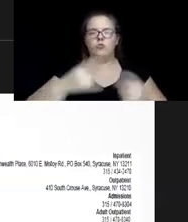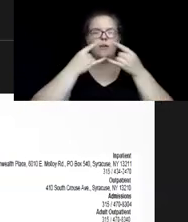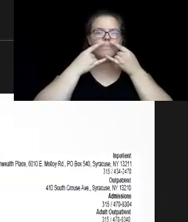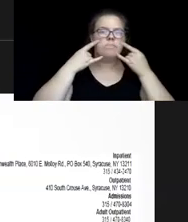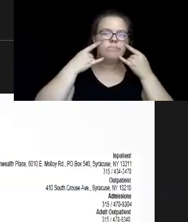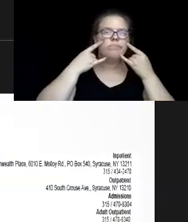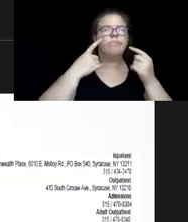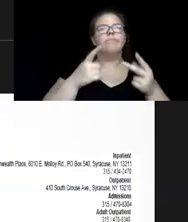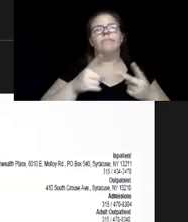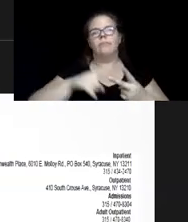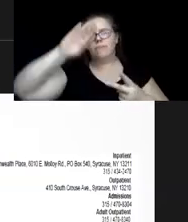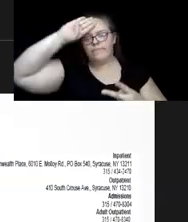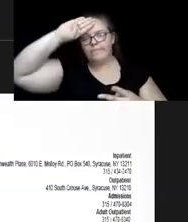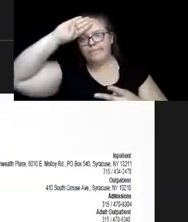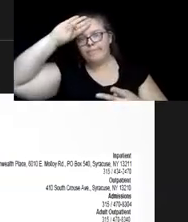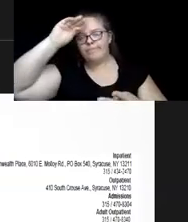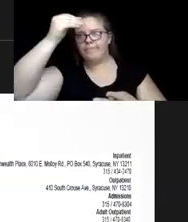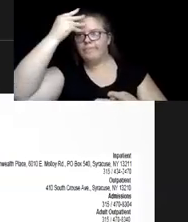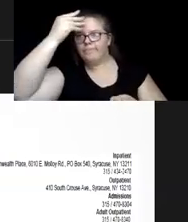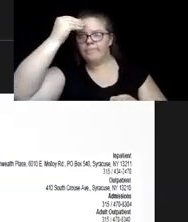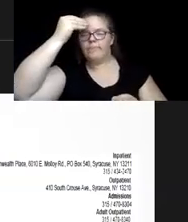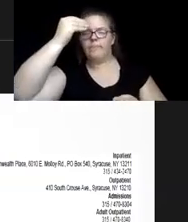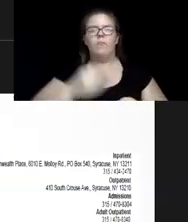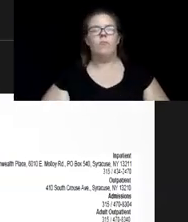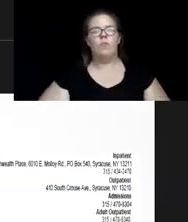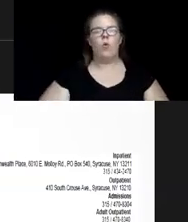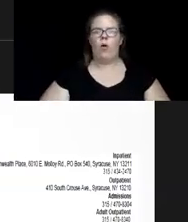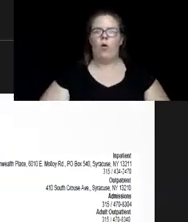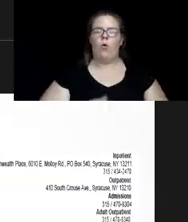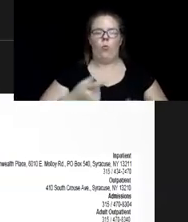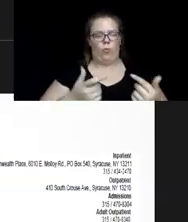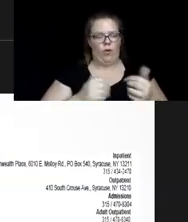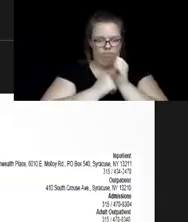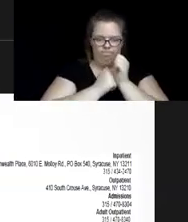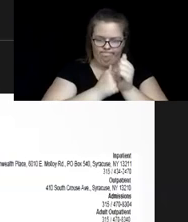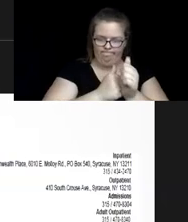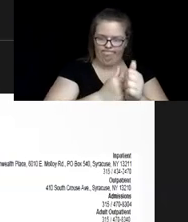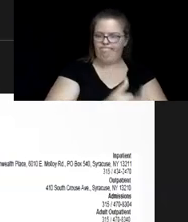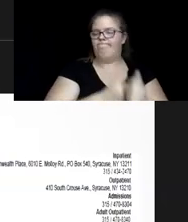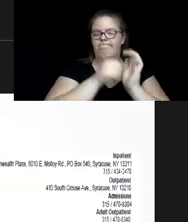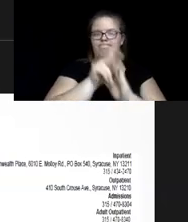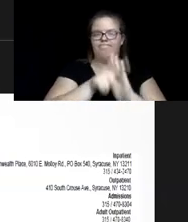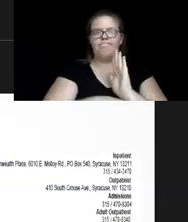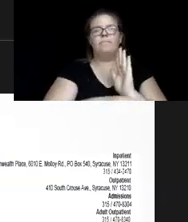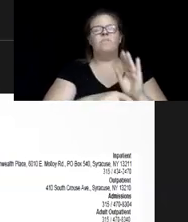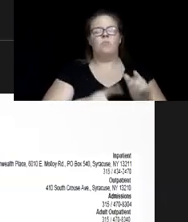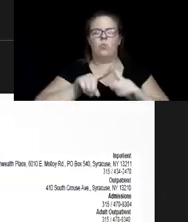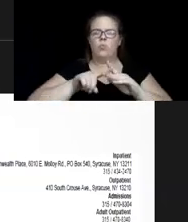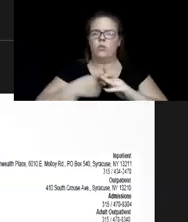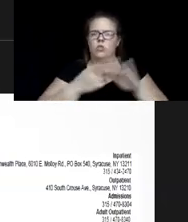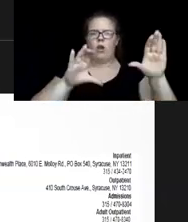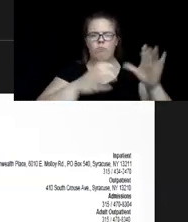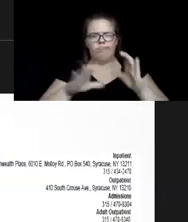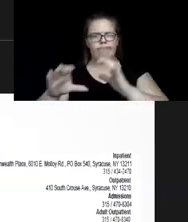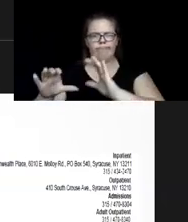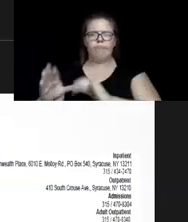have your temperature checked when you come in. So we're taking every precaution possible. And when we do start having groups, we're going to be doing